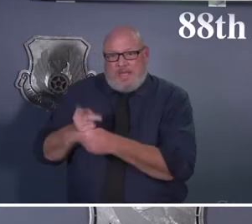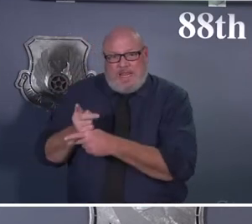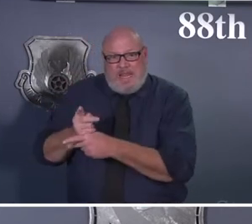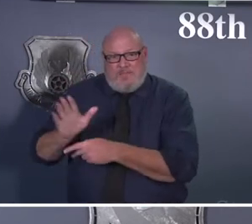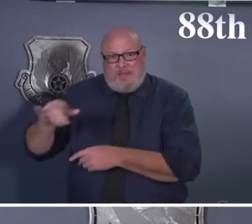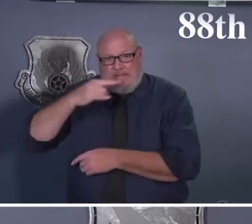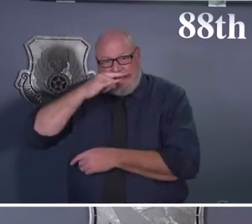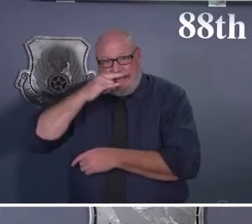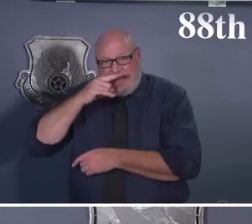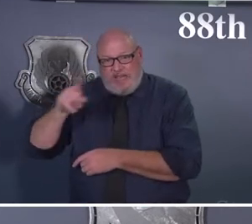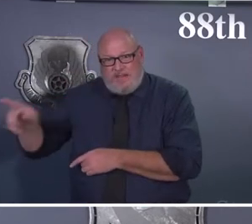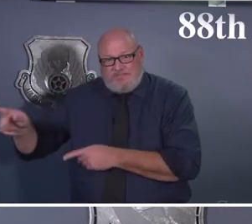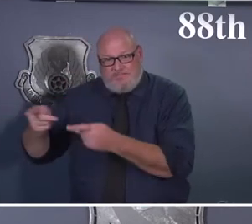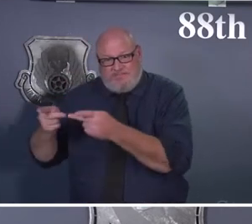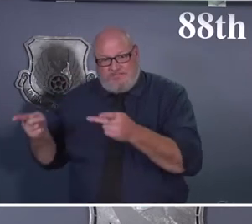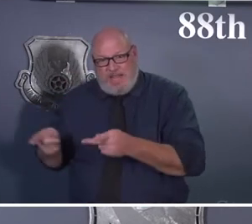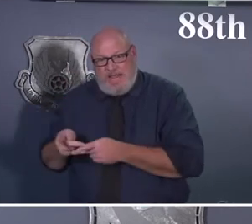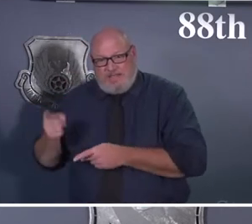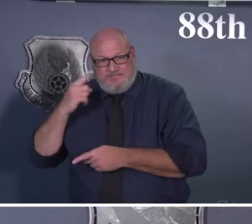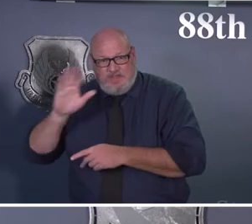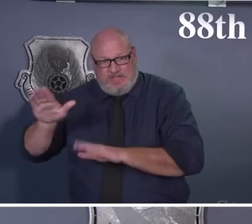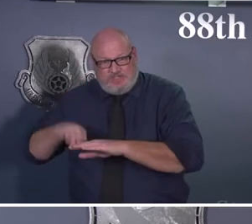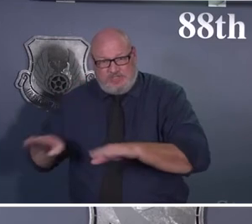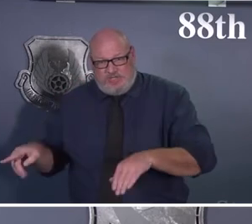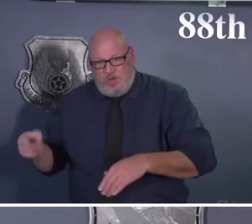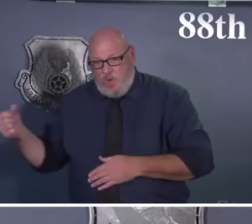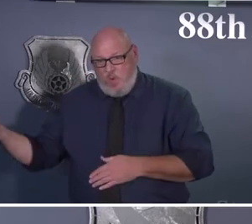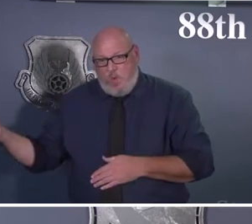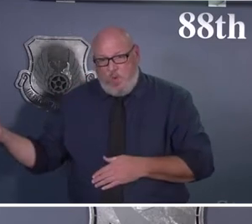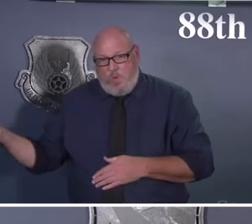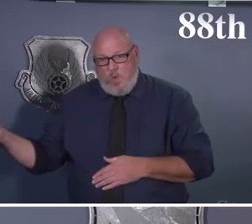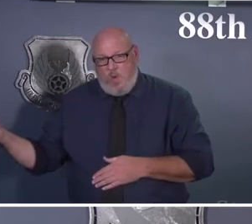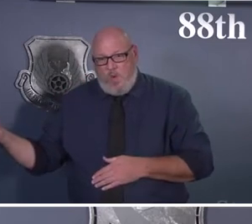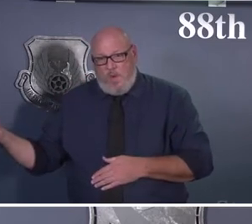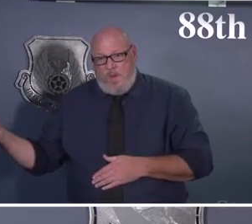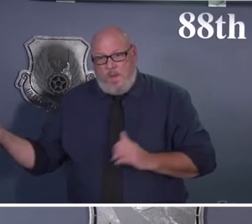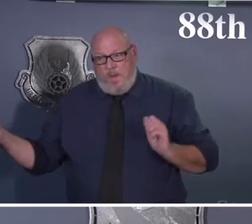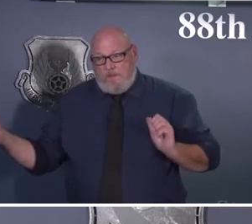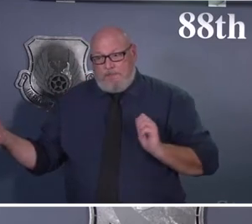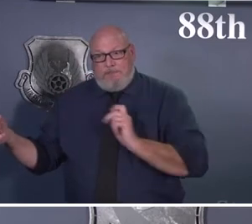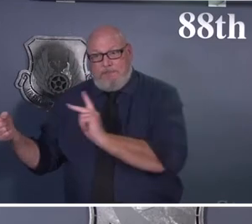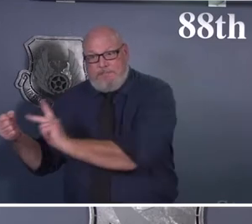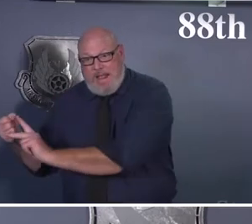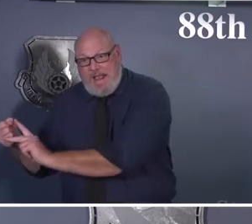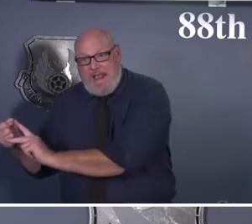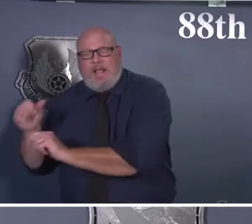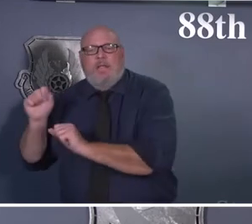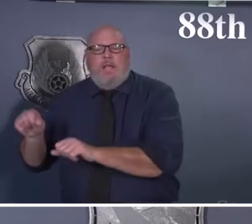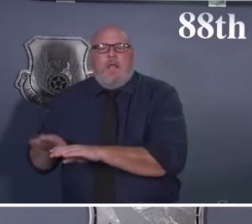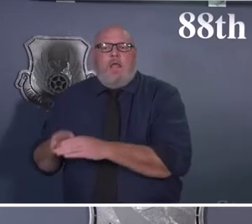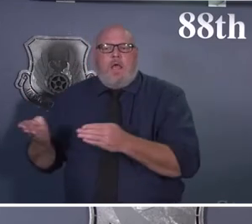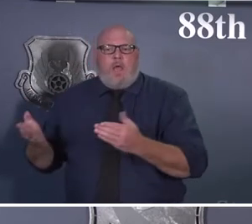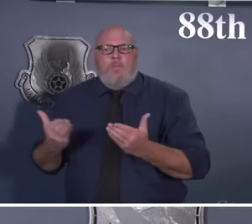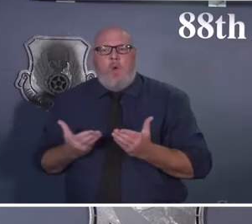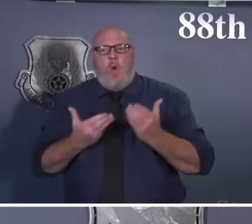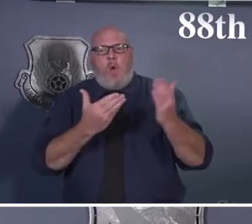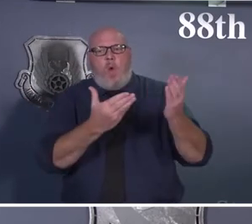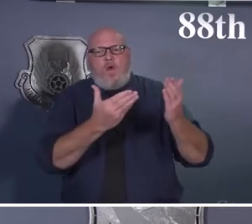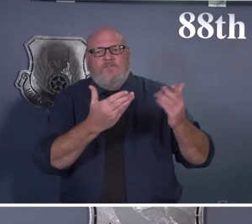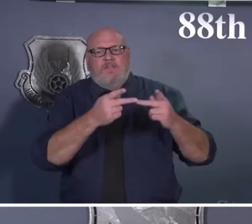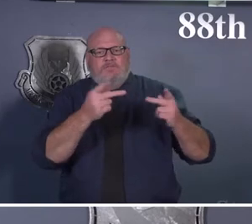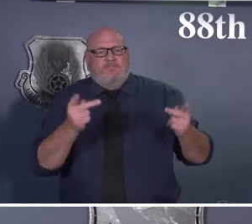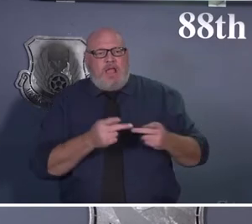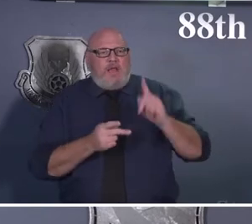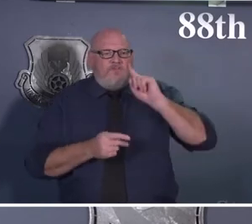were notified earlier this week and with the return of Charlie. And of course, there was a grace period offered for their fee continuation.